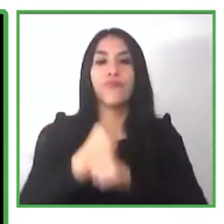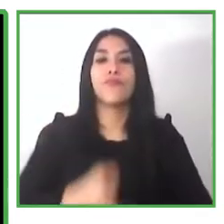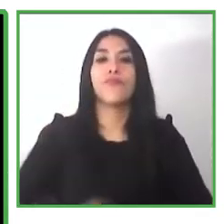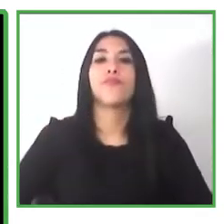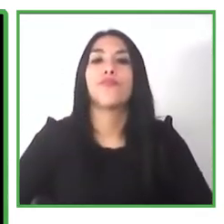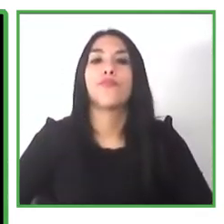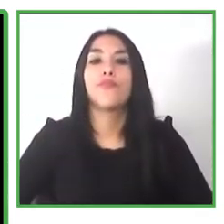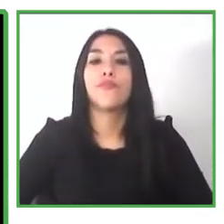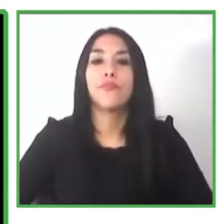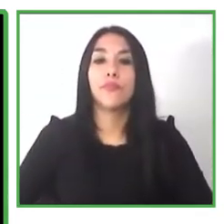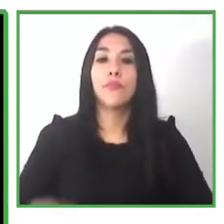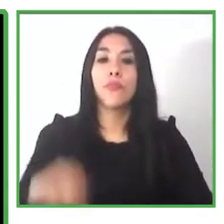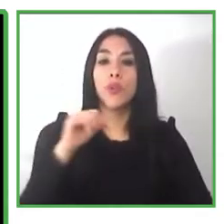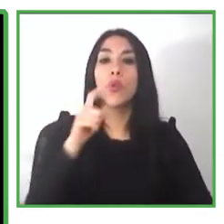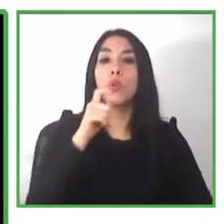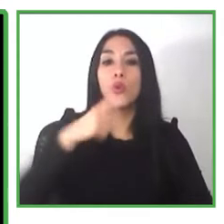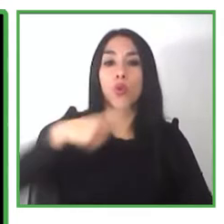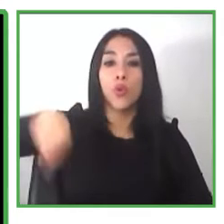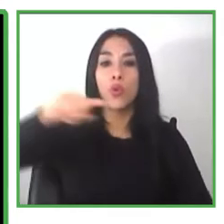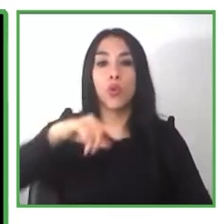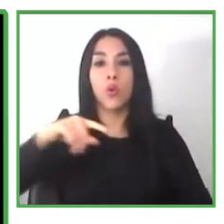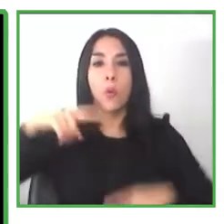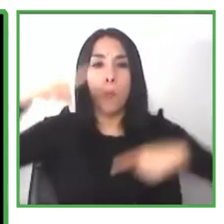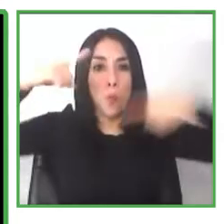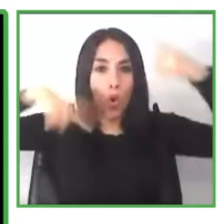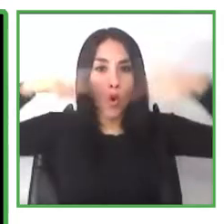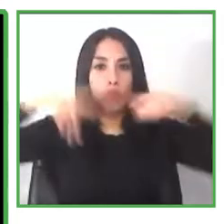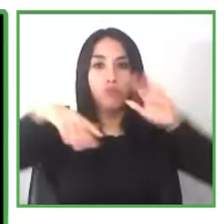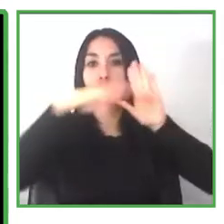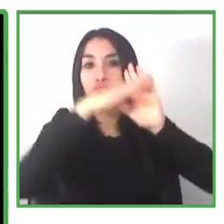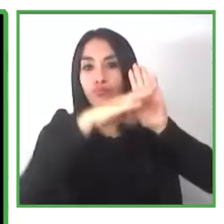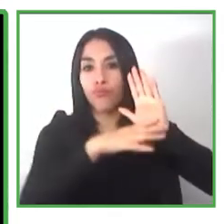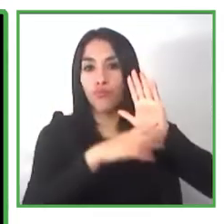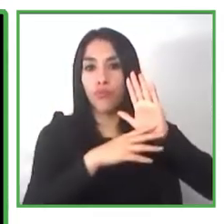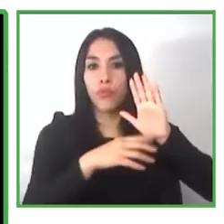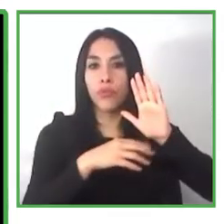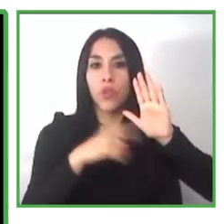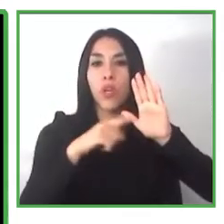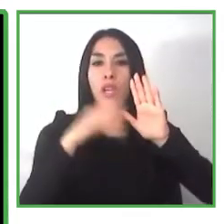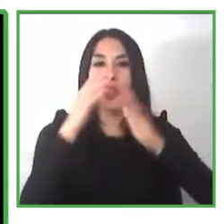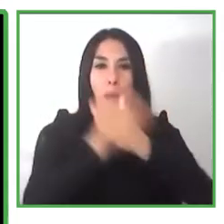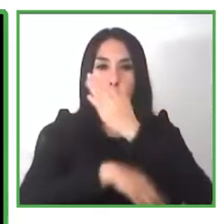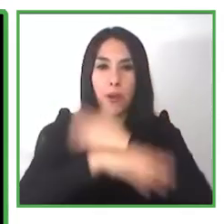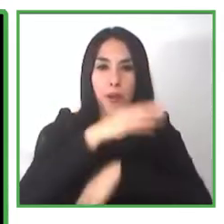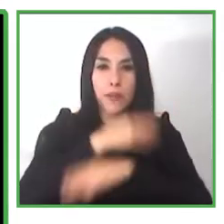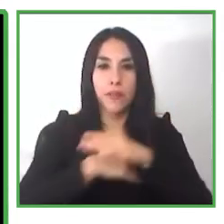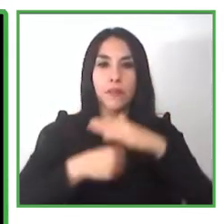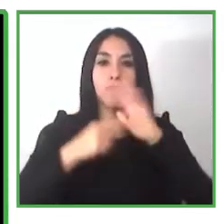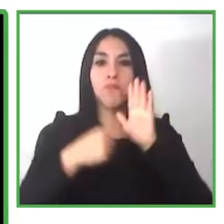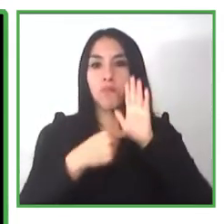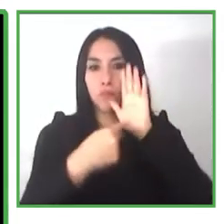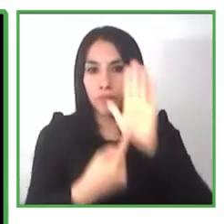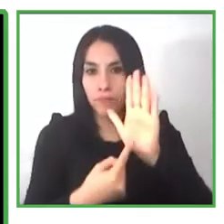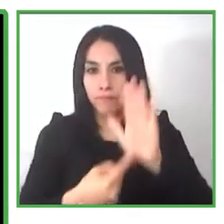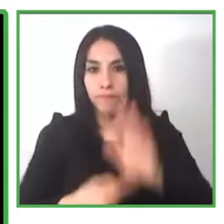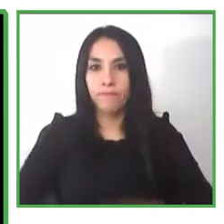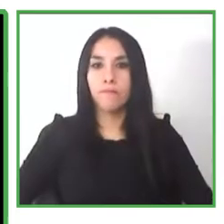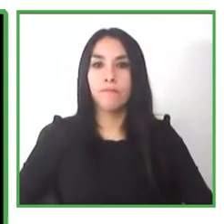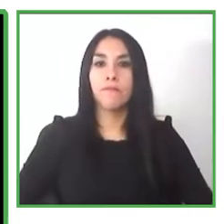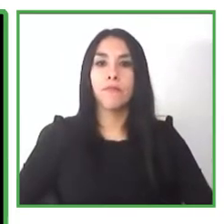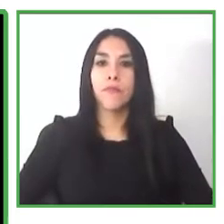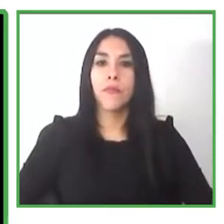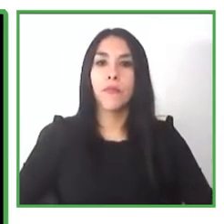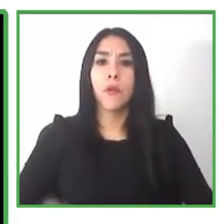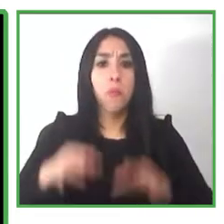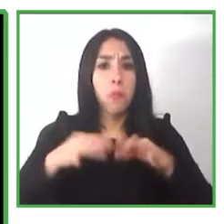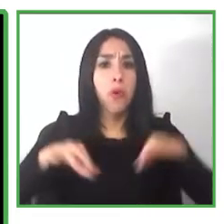so this means that it doesn't matter what type of disability you have and you can access our program once you're motivated to